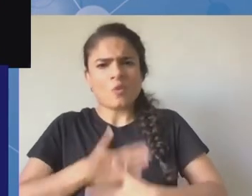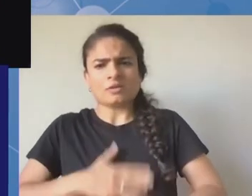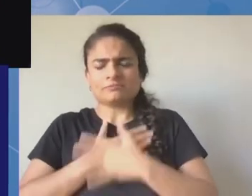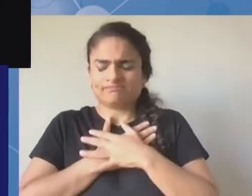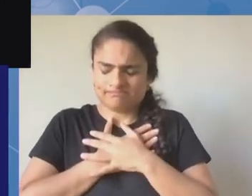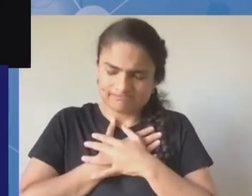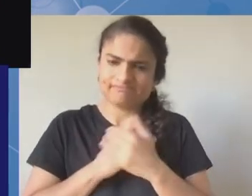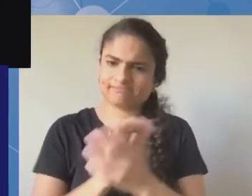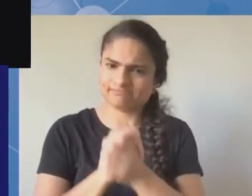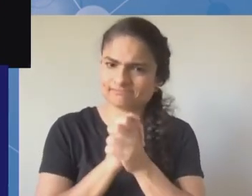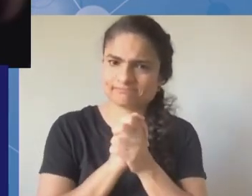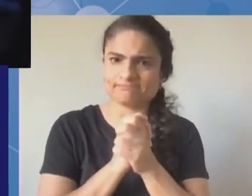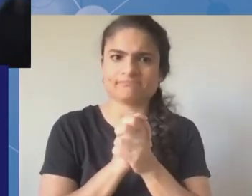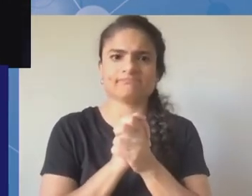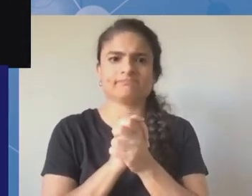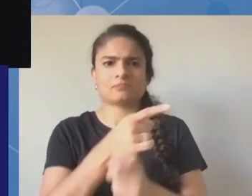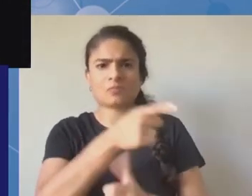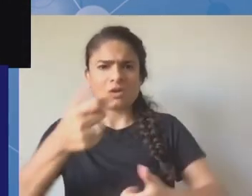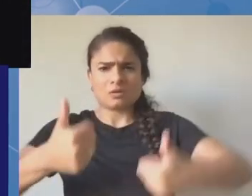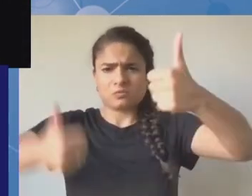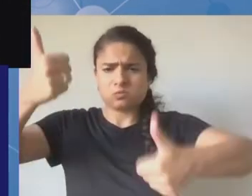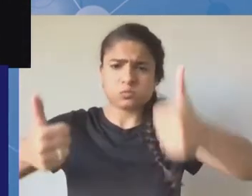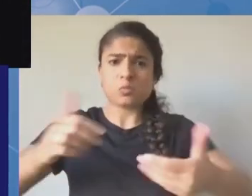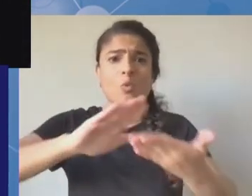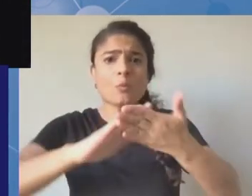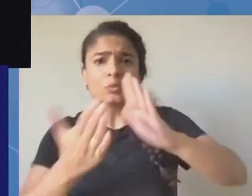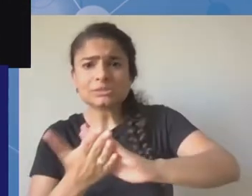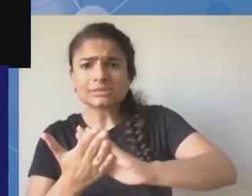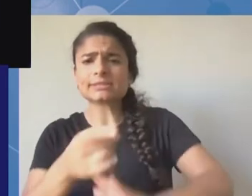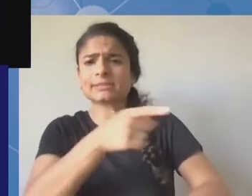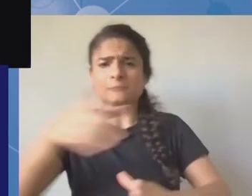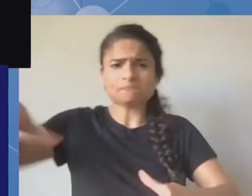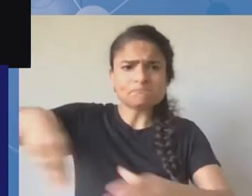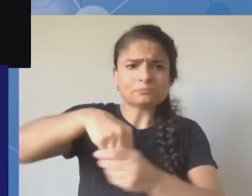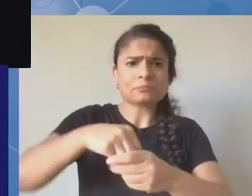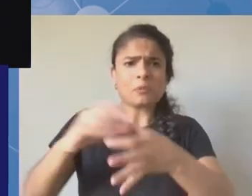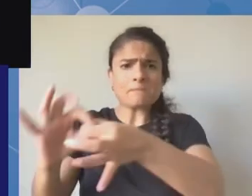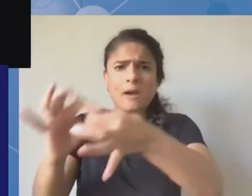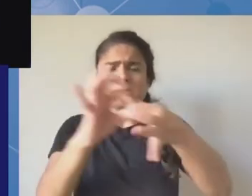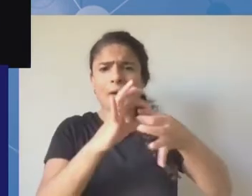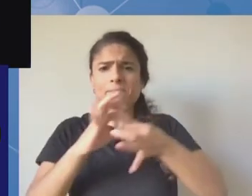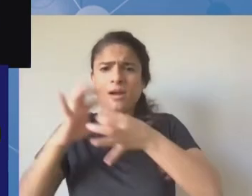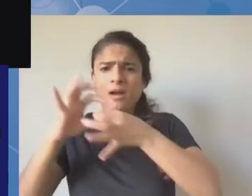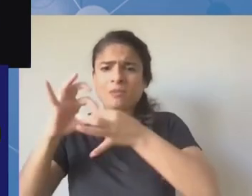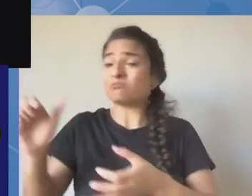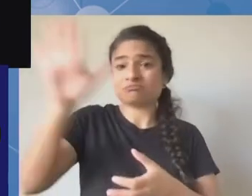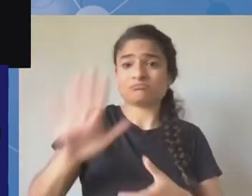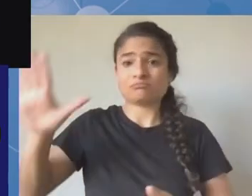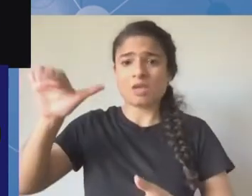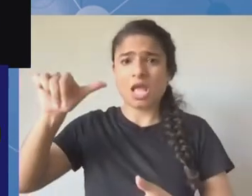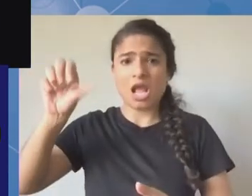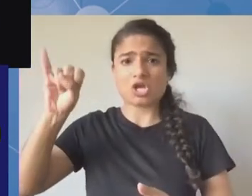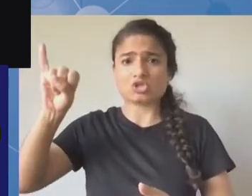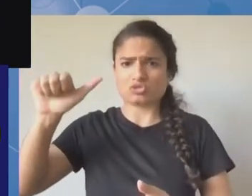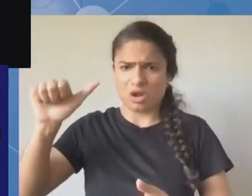for the asia pacific region to be able to participate fully in meetings that are scheduled around the globe in fact i did